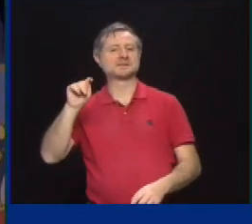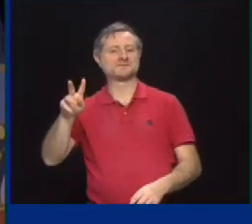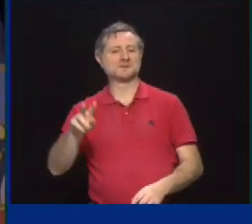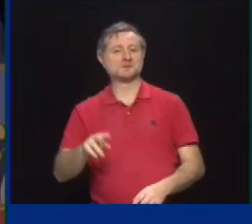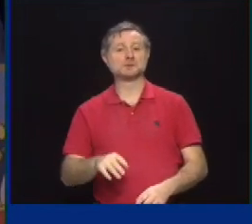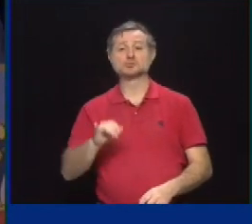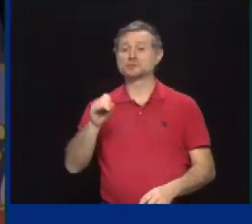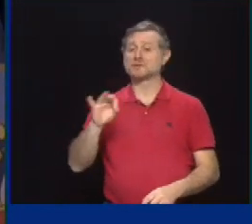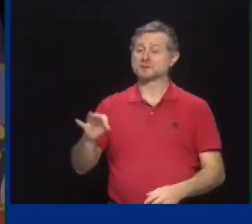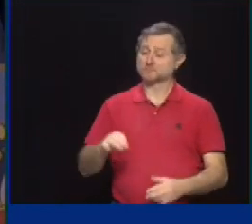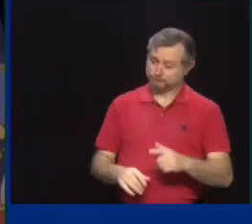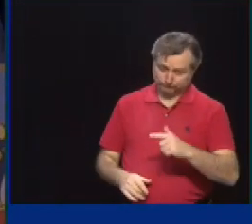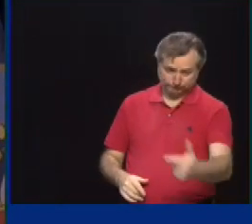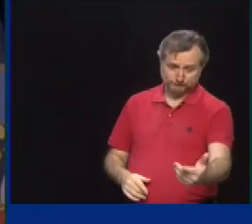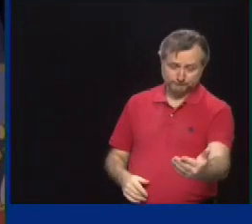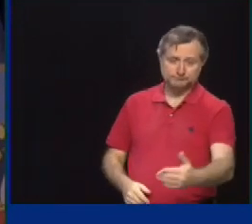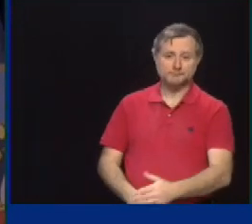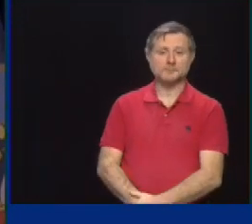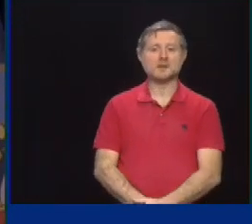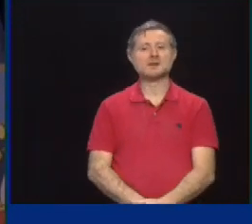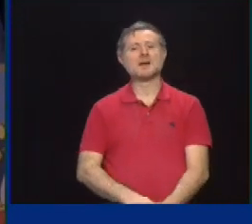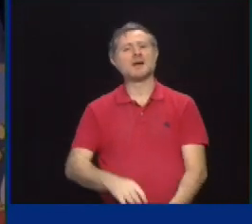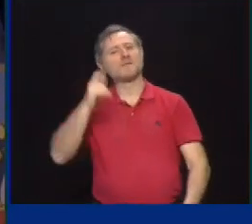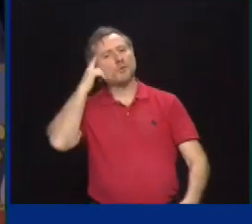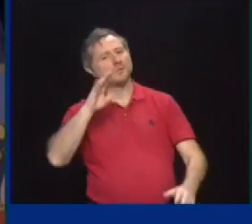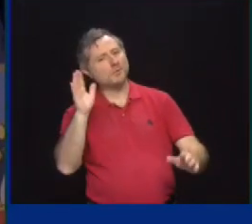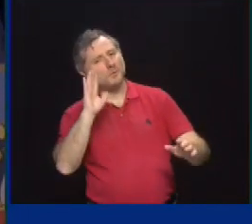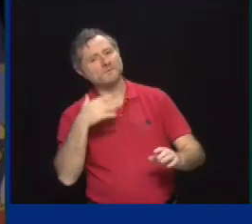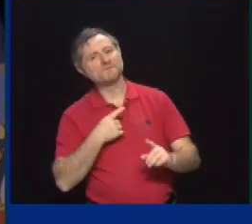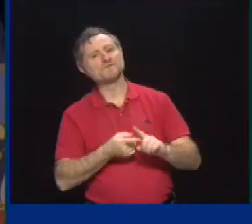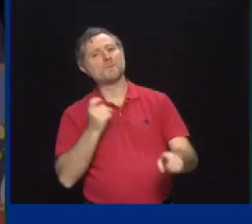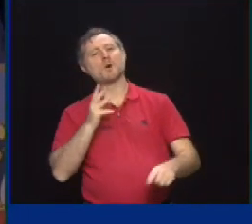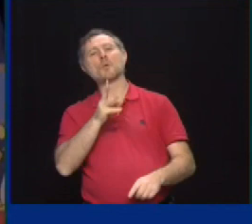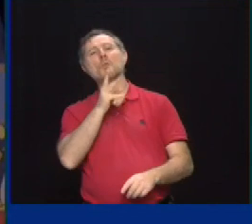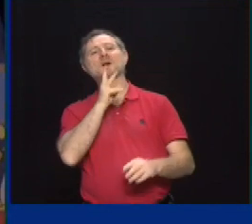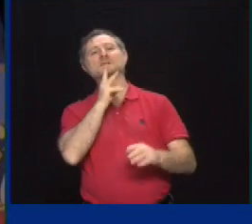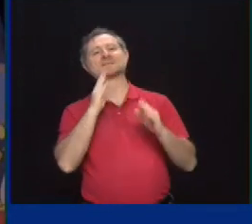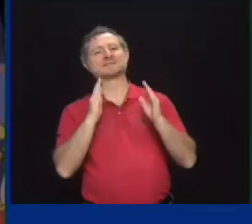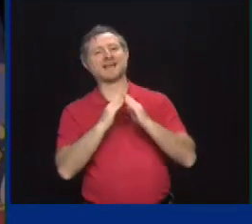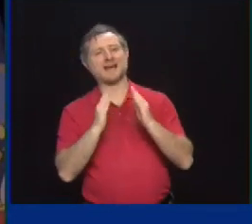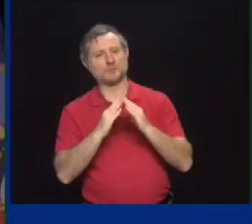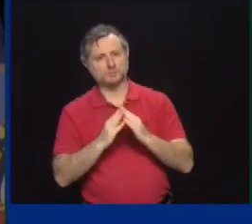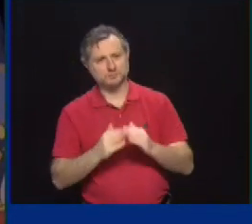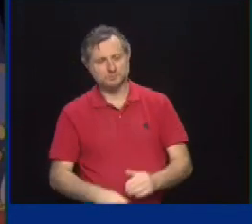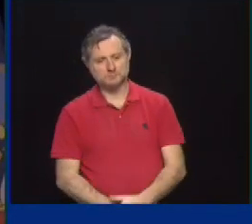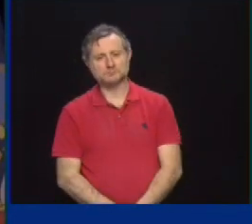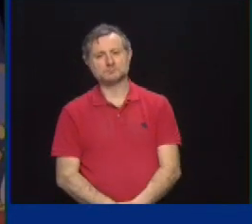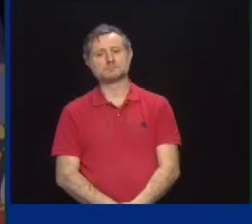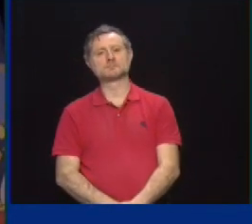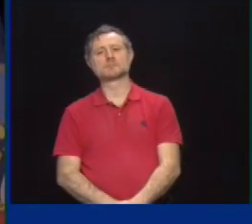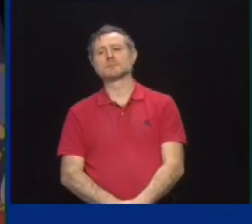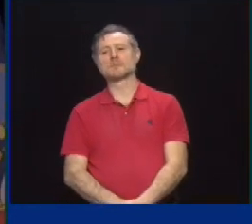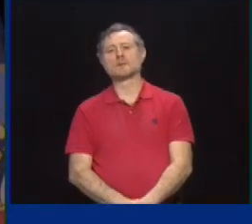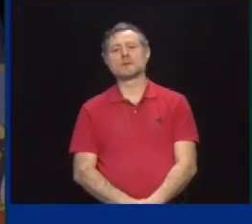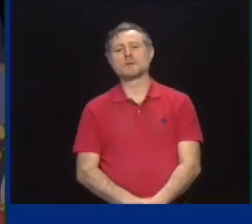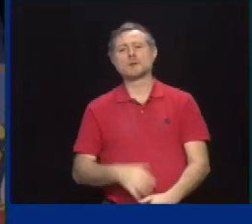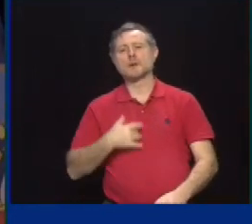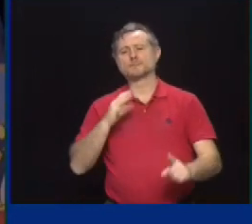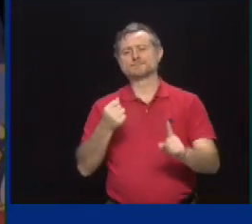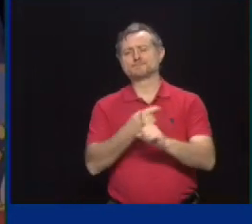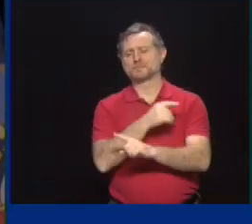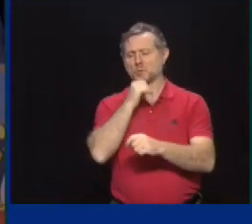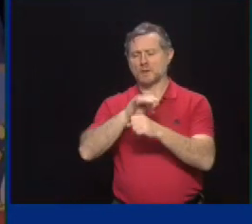Governor, how are you from Watertown? Hey, Jeff. So off the topic of COVID, but under the Cuomo